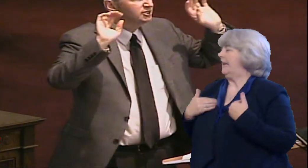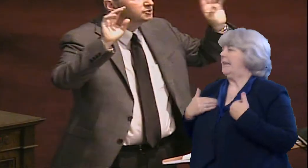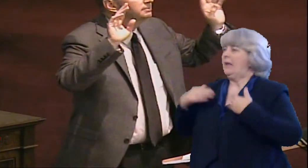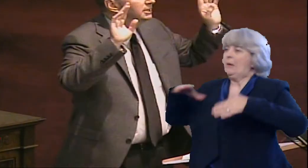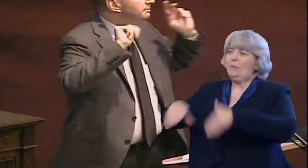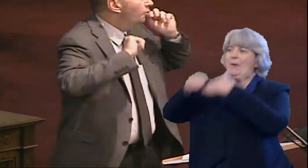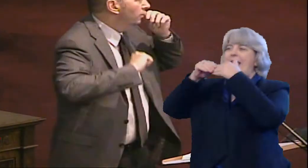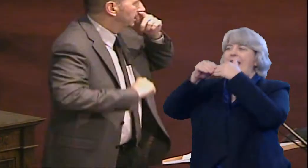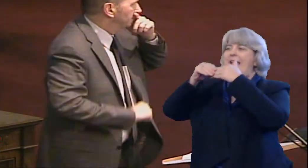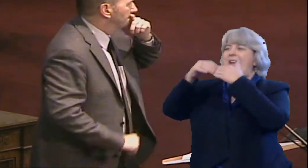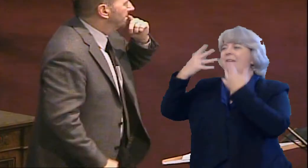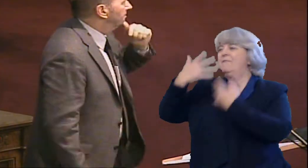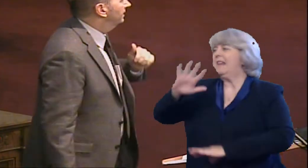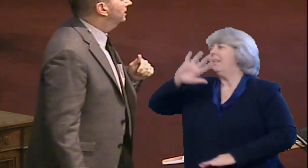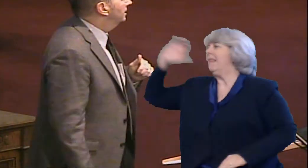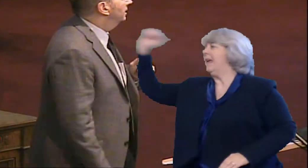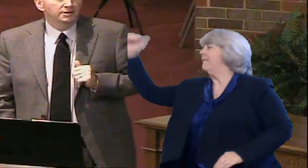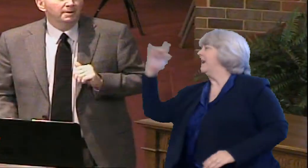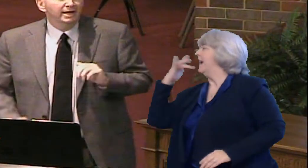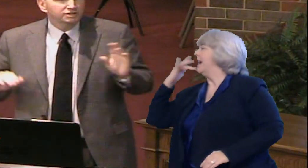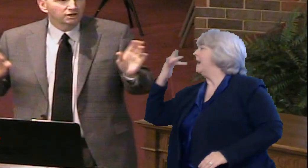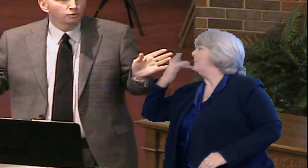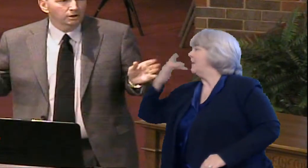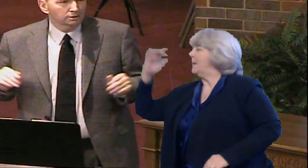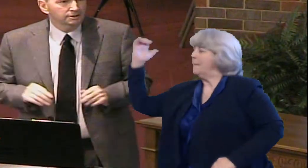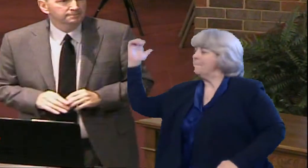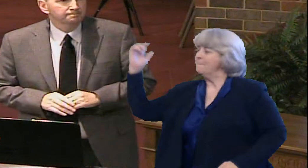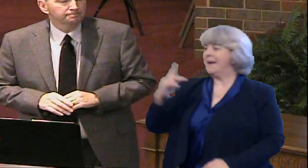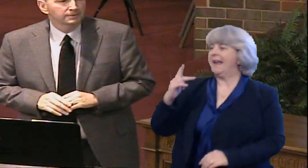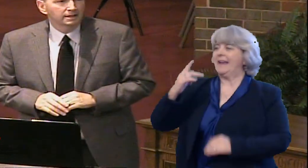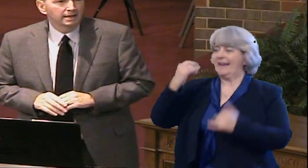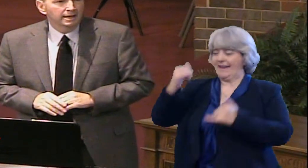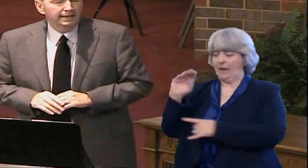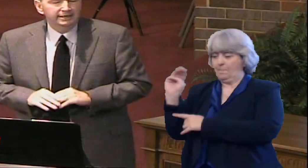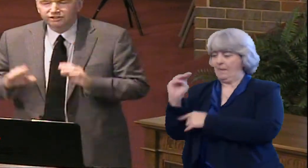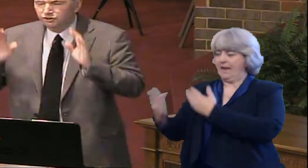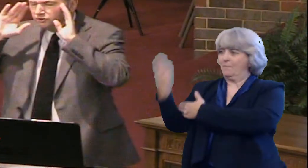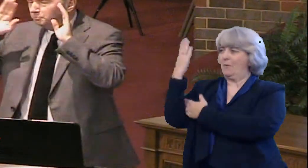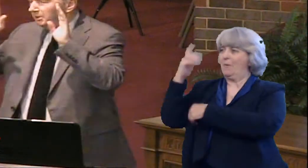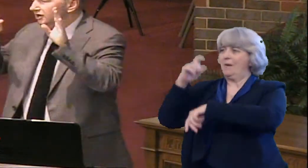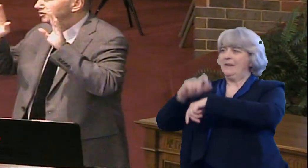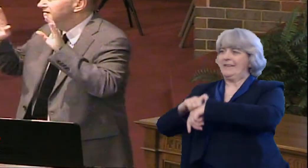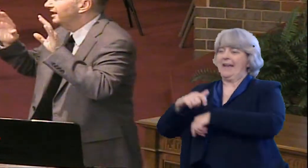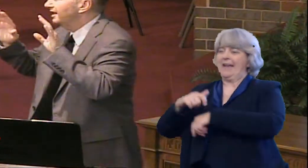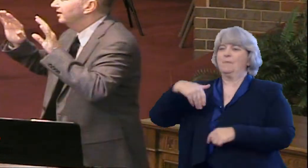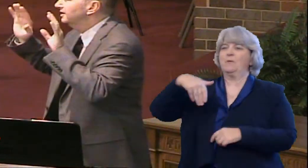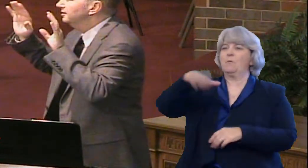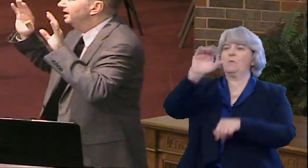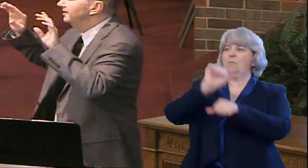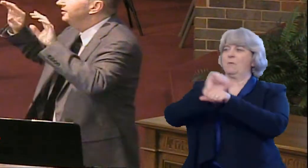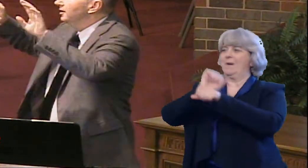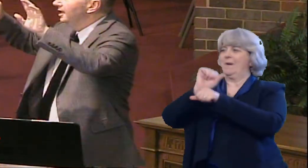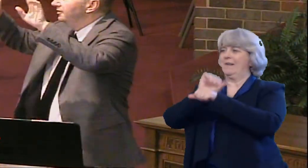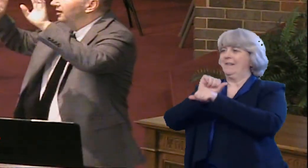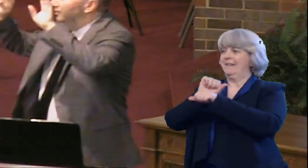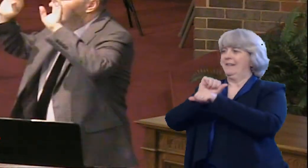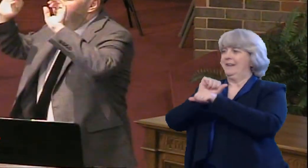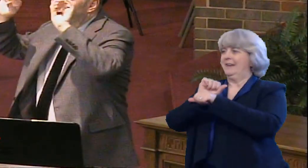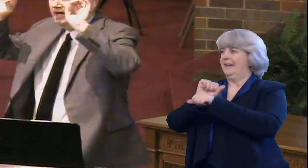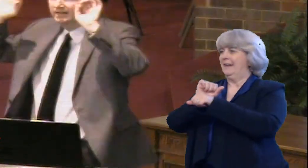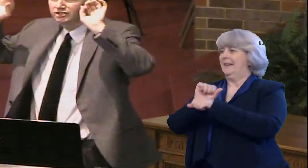and it's Monday morning. They're about to go to work. And he says, you can just picture them there in the bed. They're